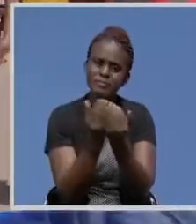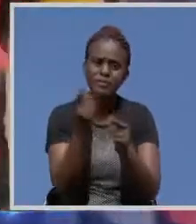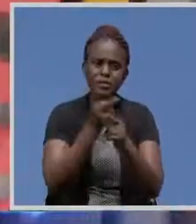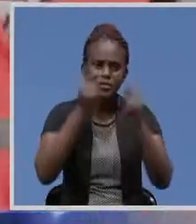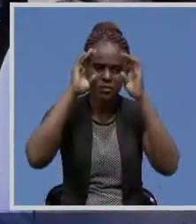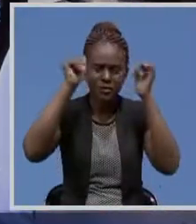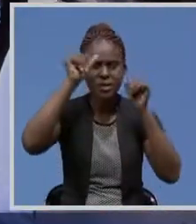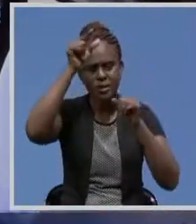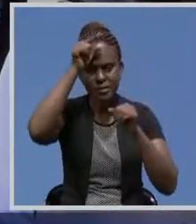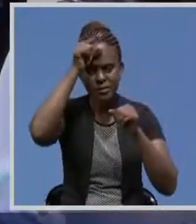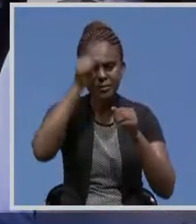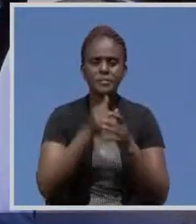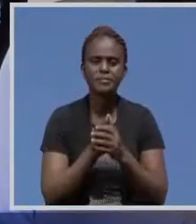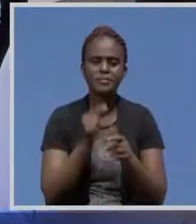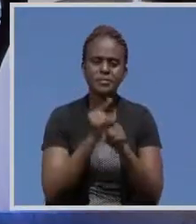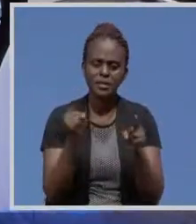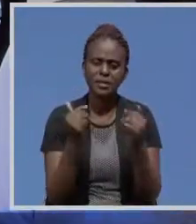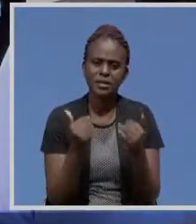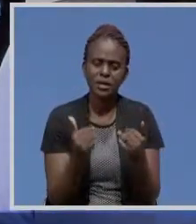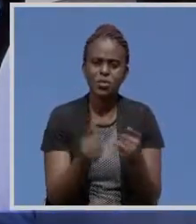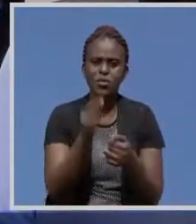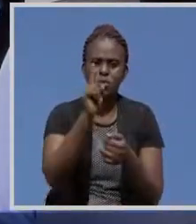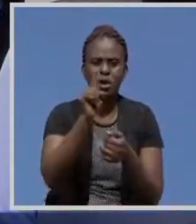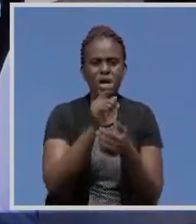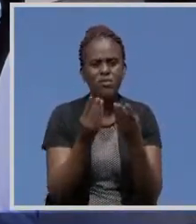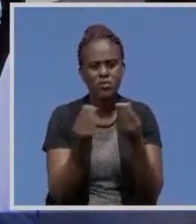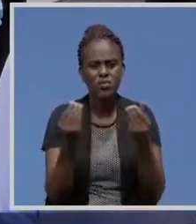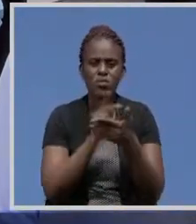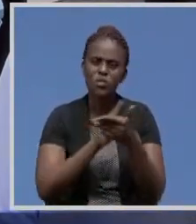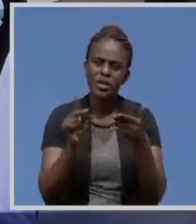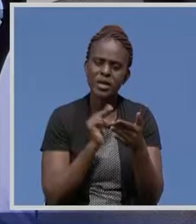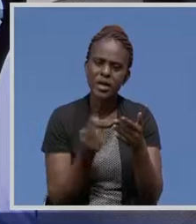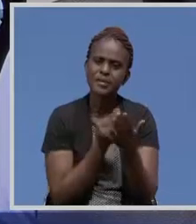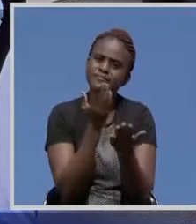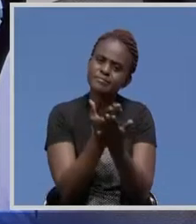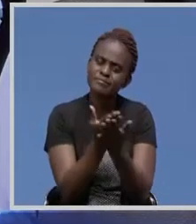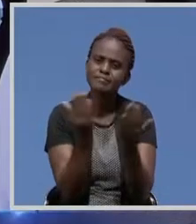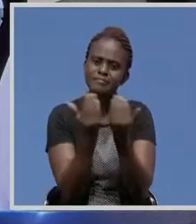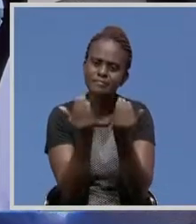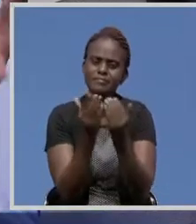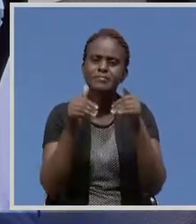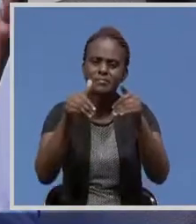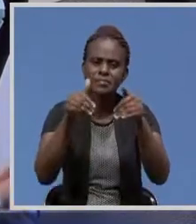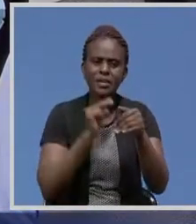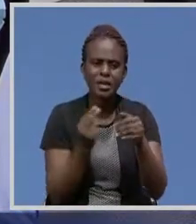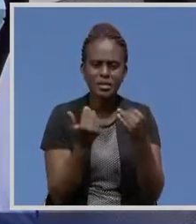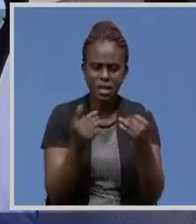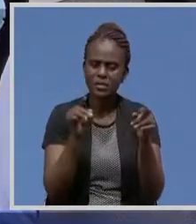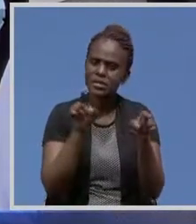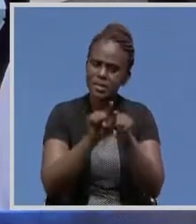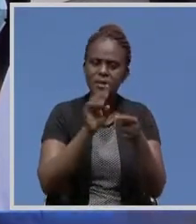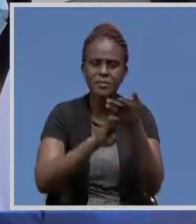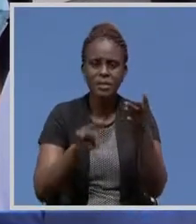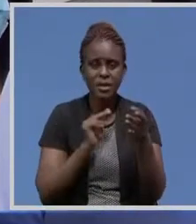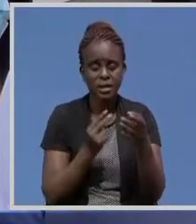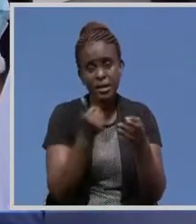Head of State. It's been barely weeks when we requested for a bus and it's here. I want to believe even these other issues are being